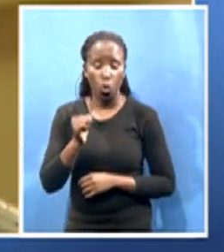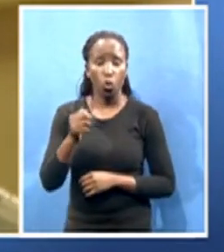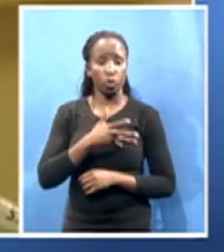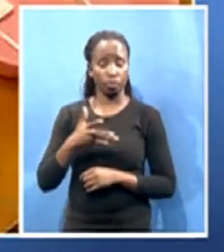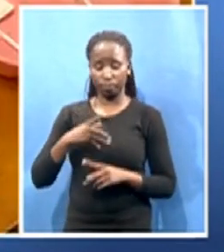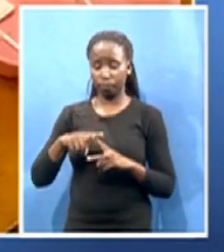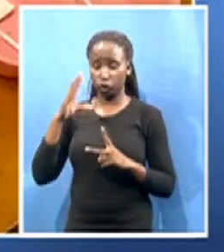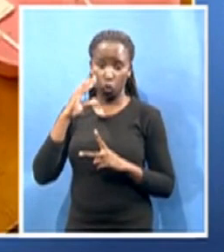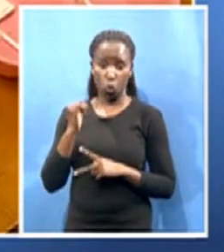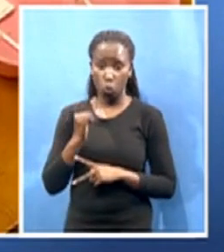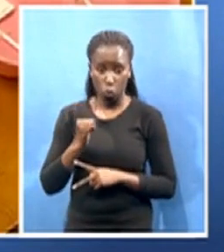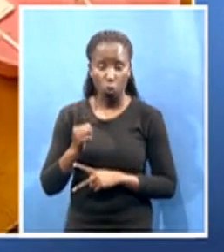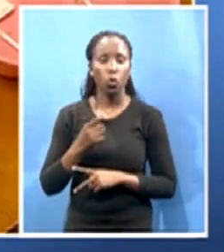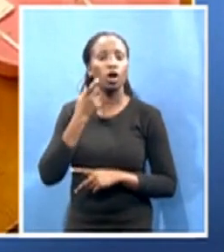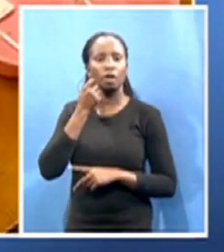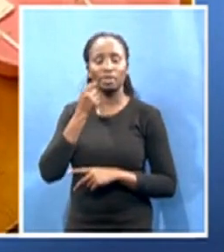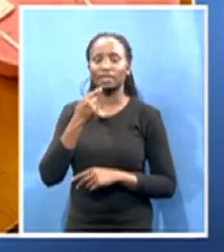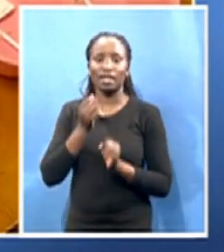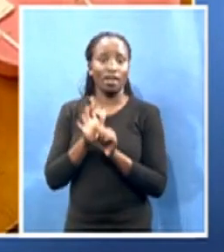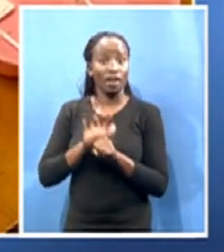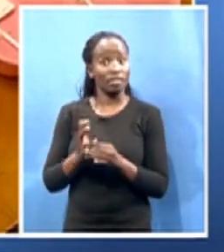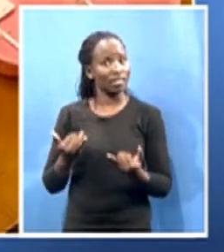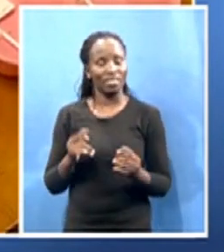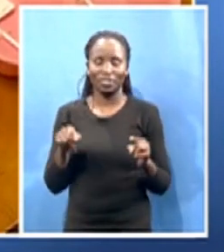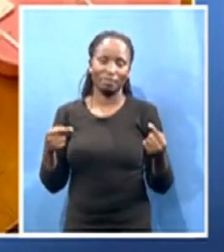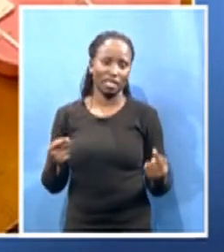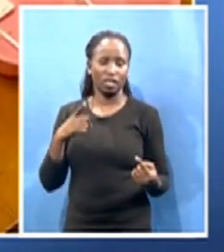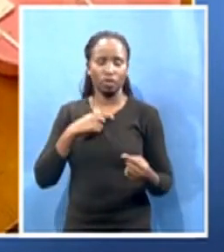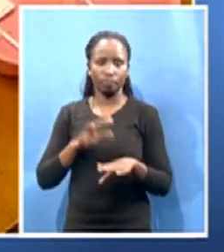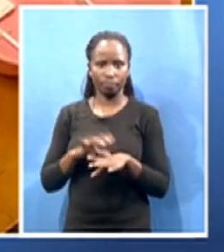in this conversation. But let's thank you for talking to us today.